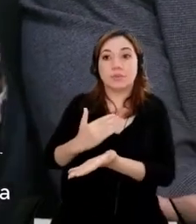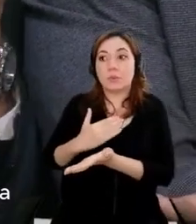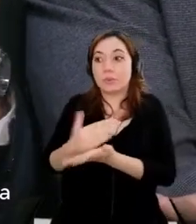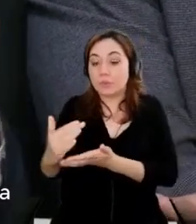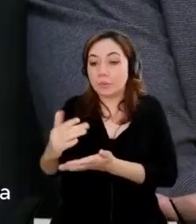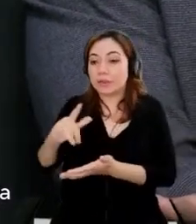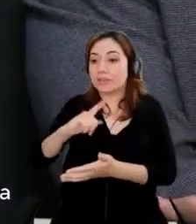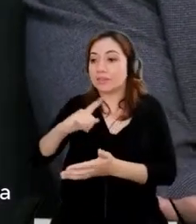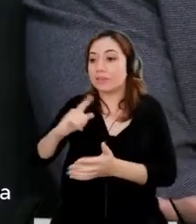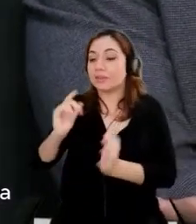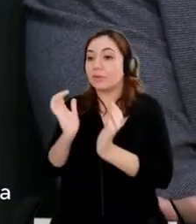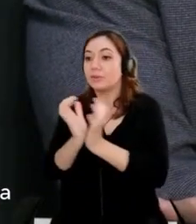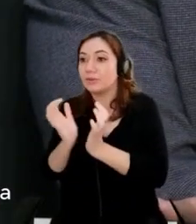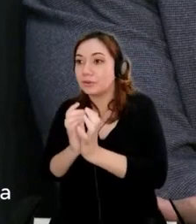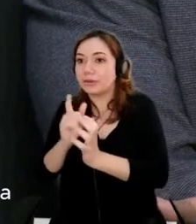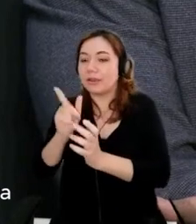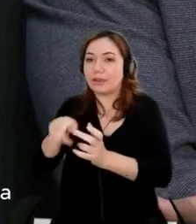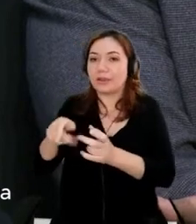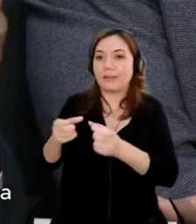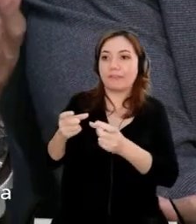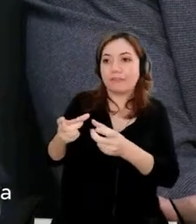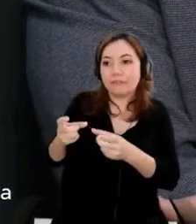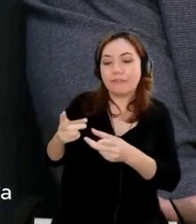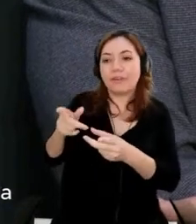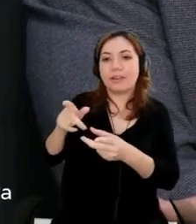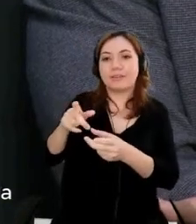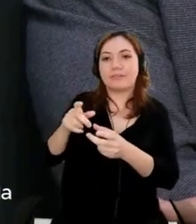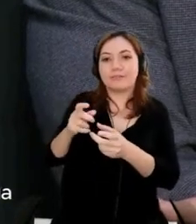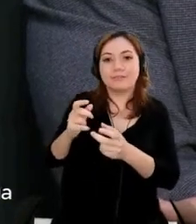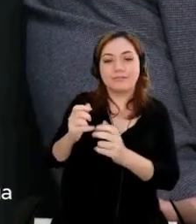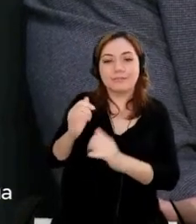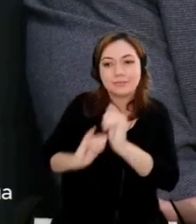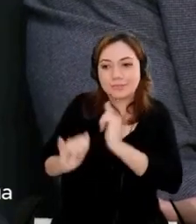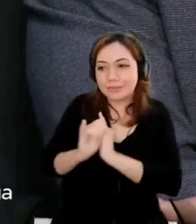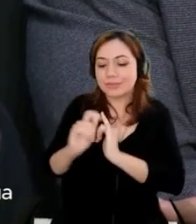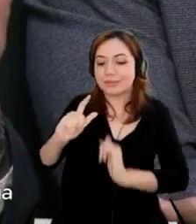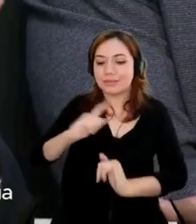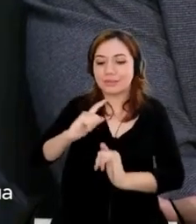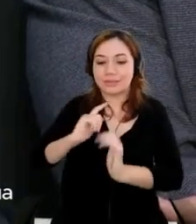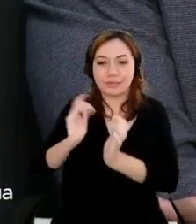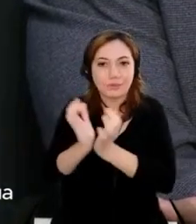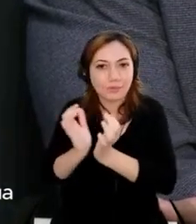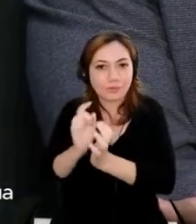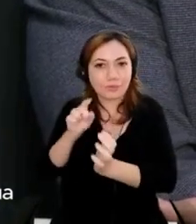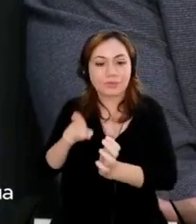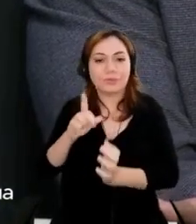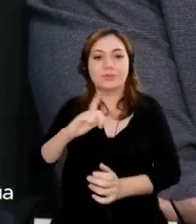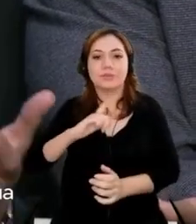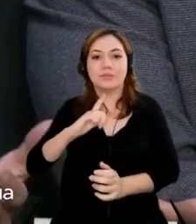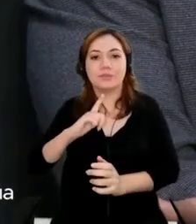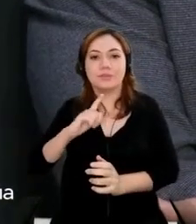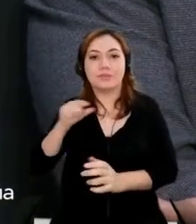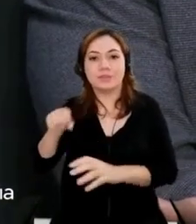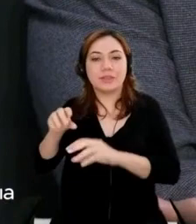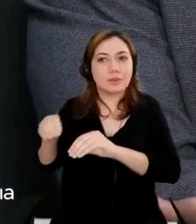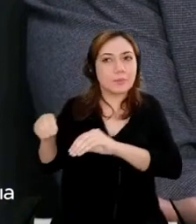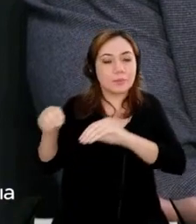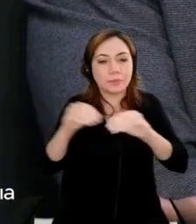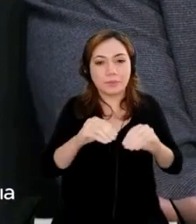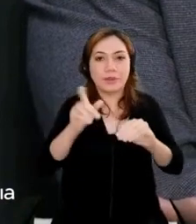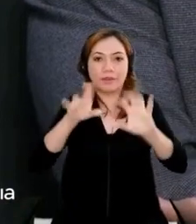call it e-commerce with companies such as Cutters. Then we moved to cloud computing